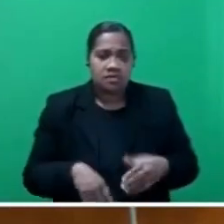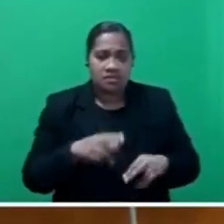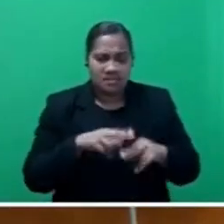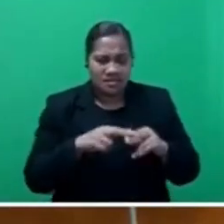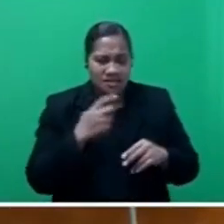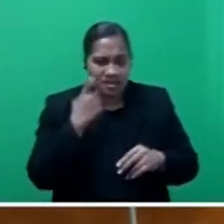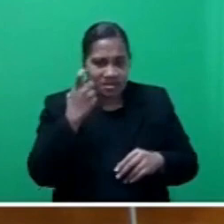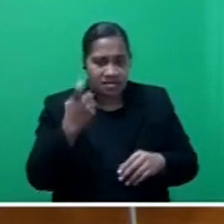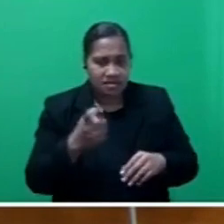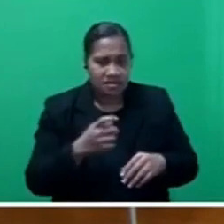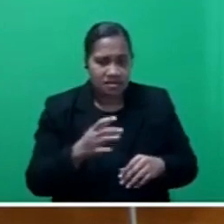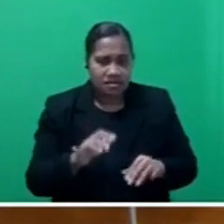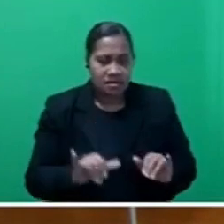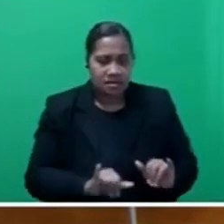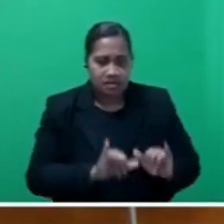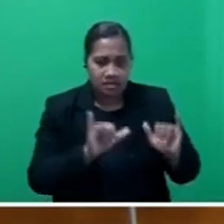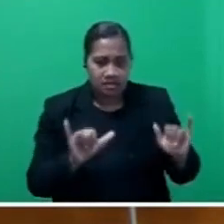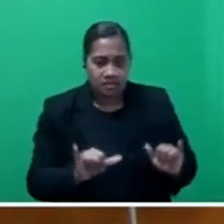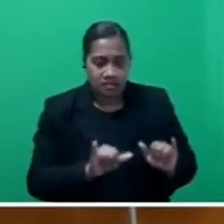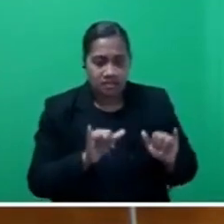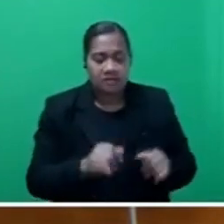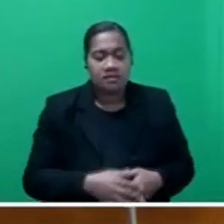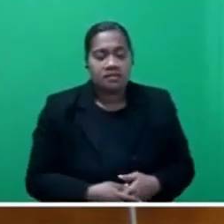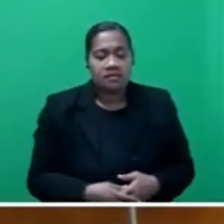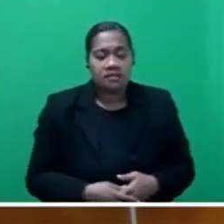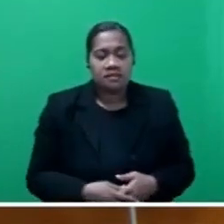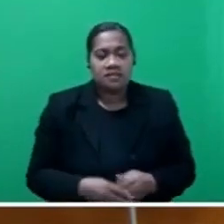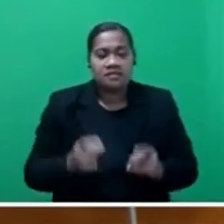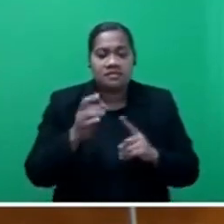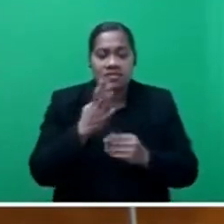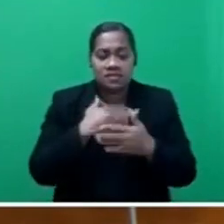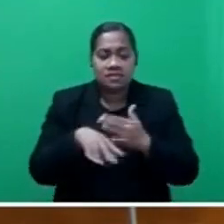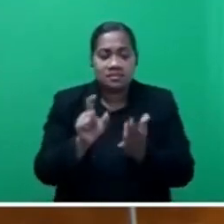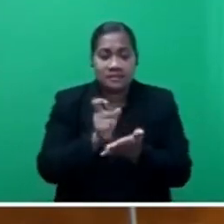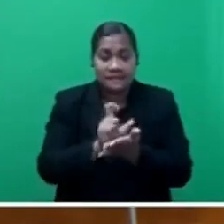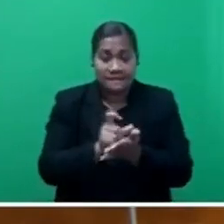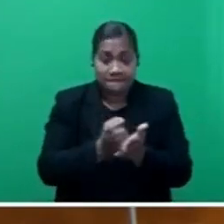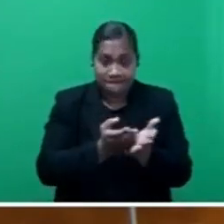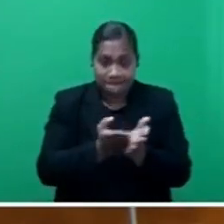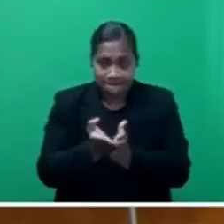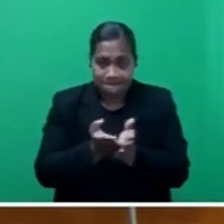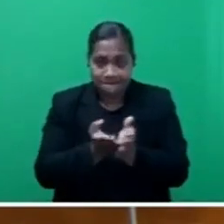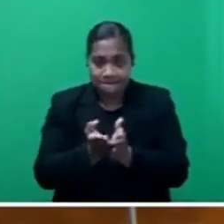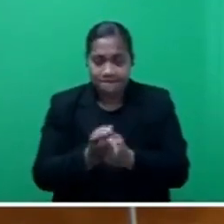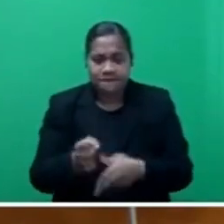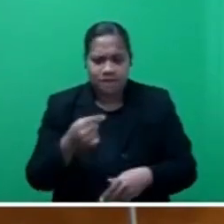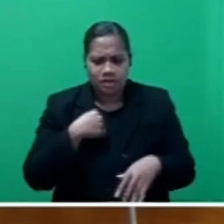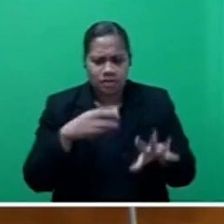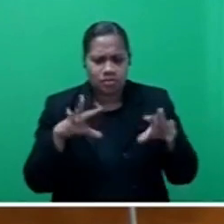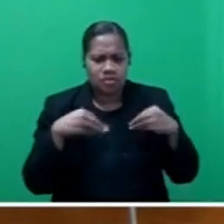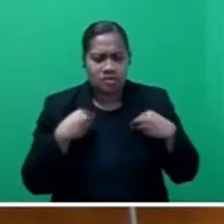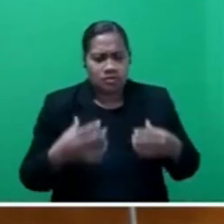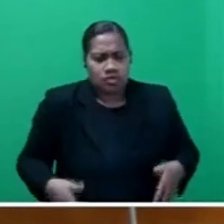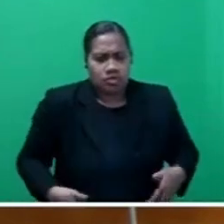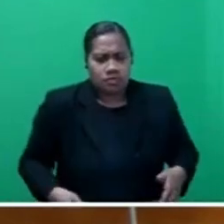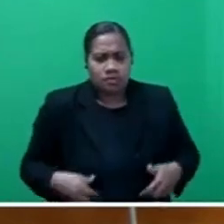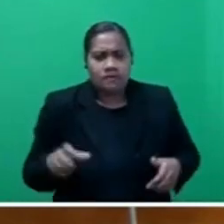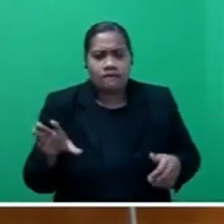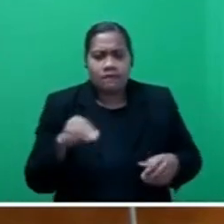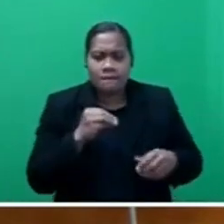provided stability of employment, especially in the civil service. I am receiving complaints from the civil service,